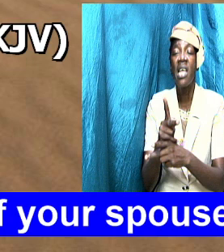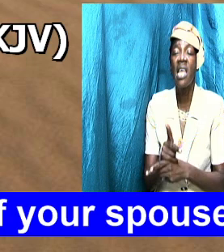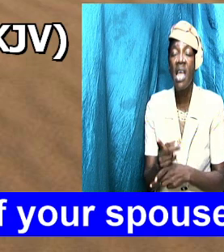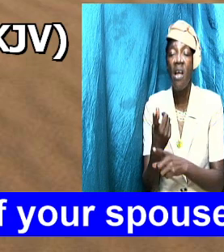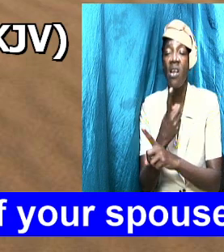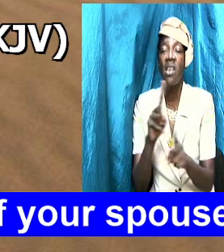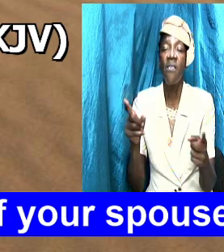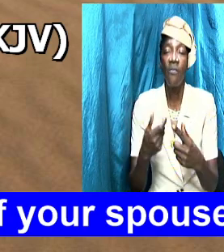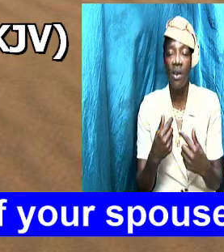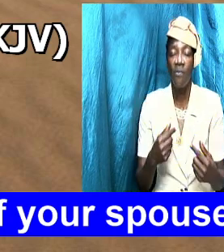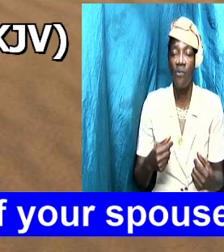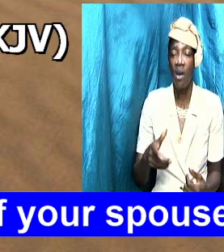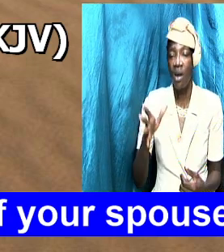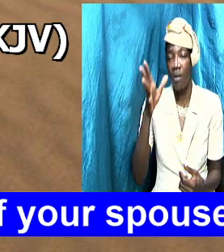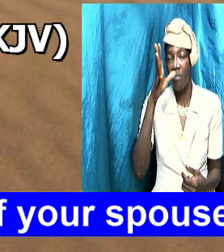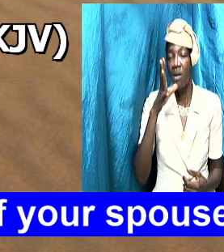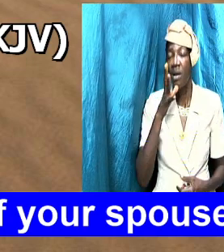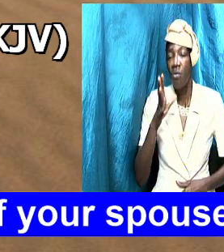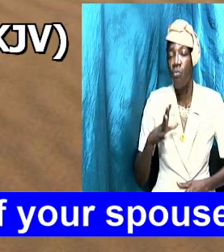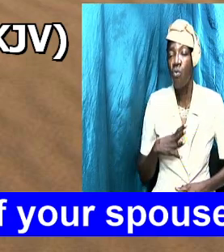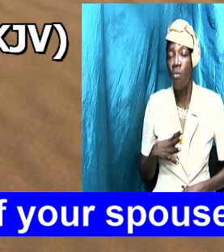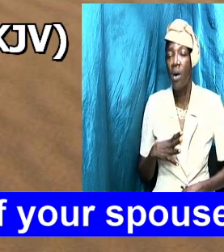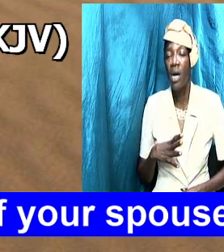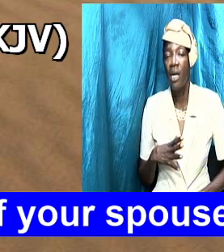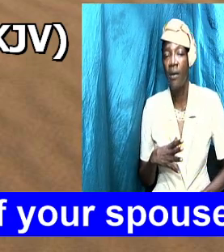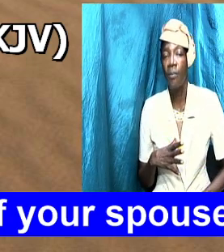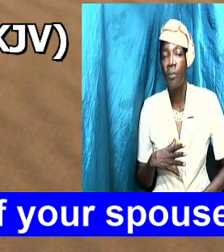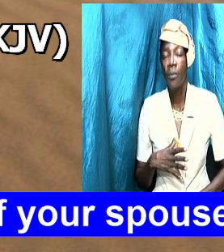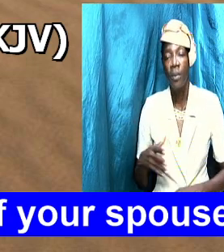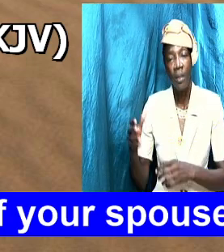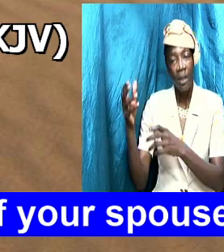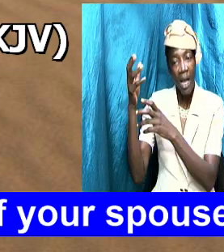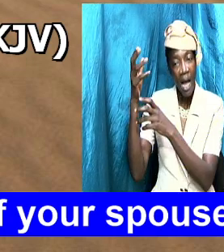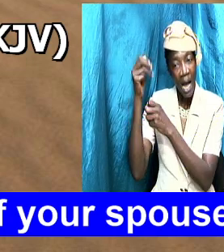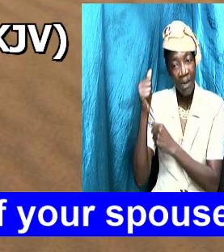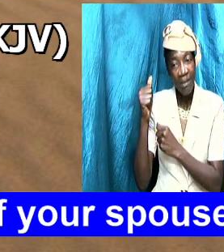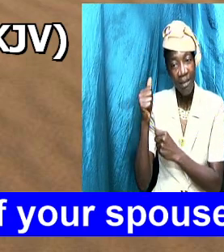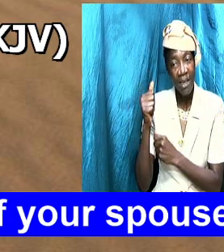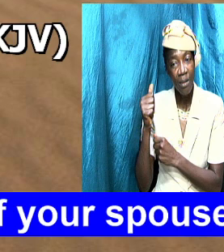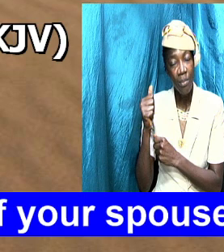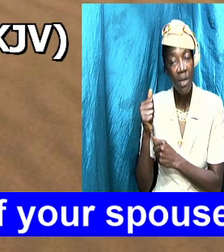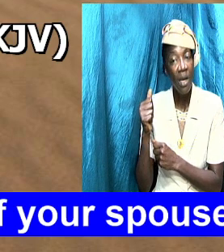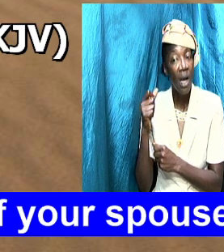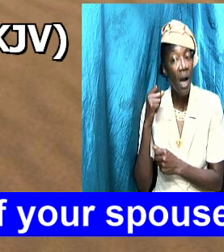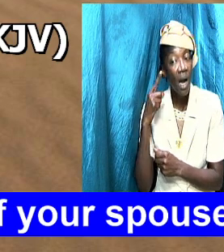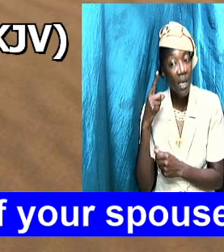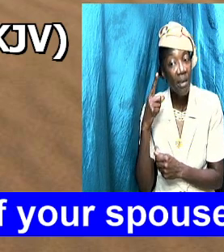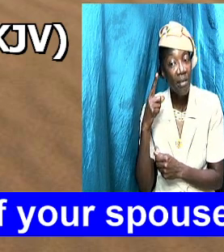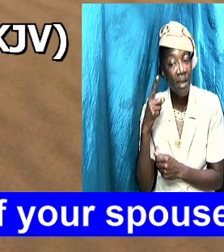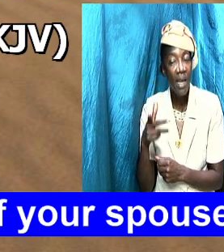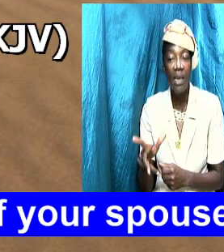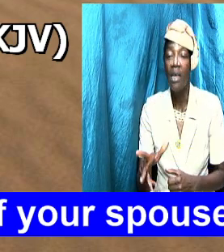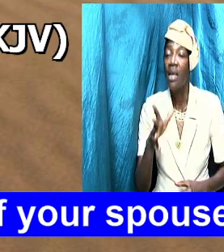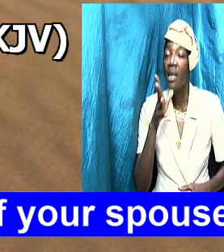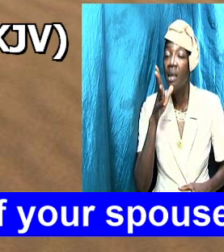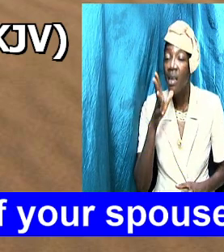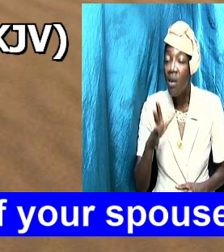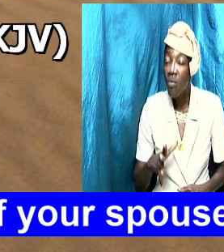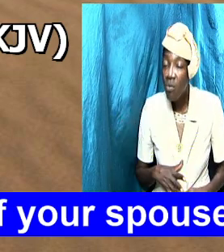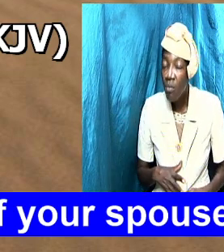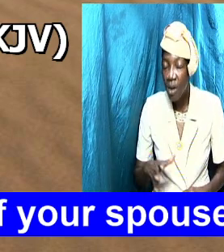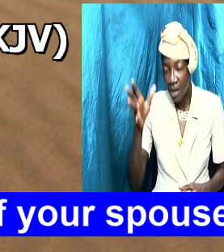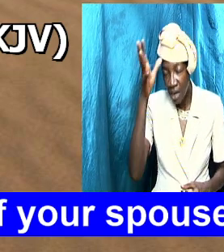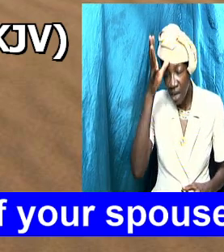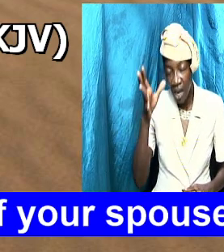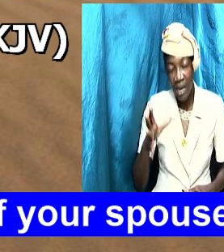and so the key to acceptance is understanding the femininity and the masculinity